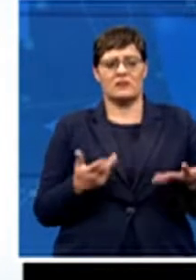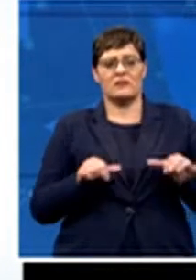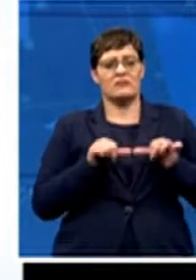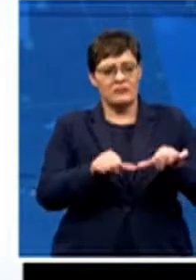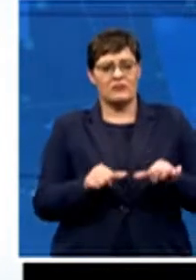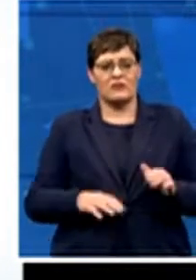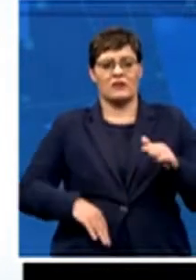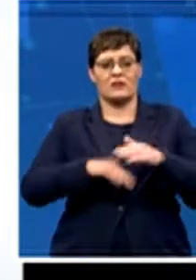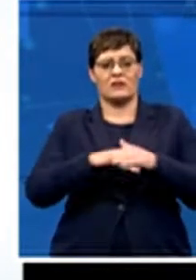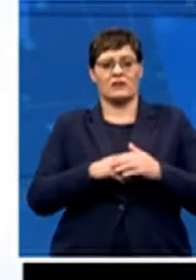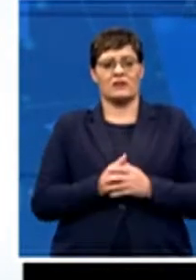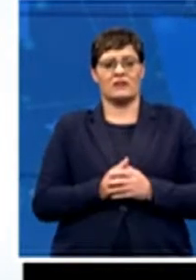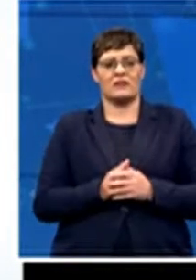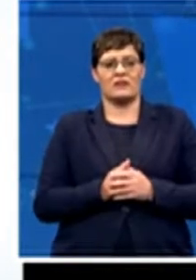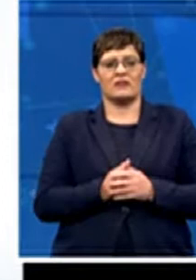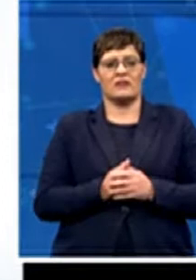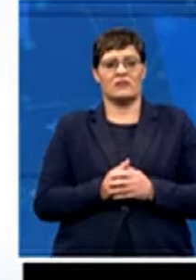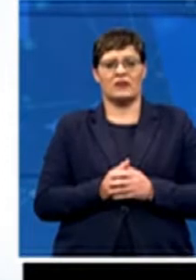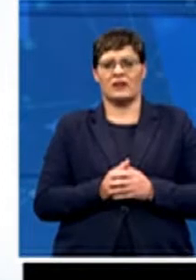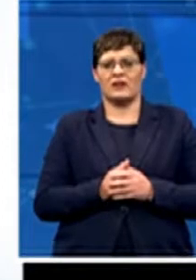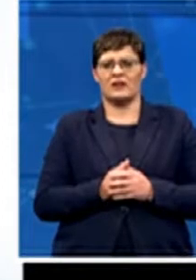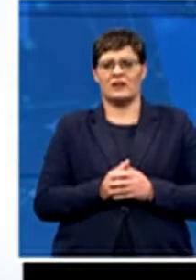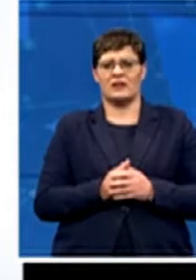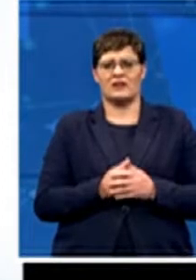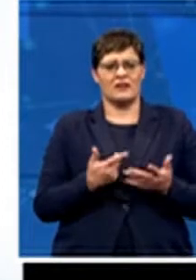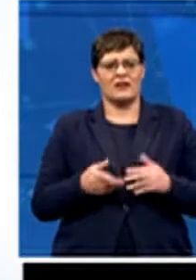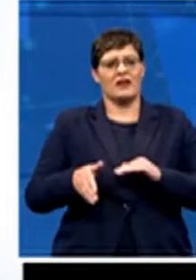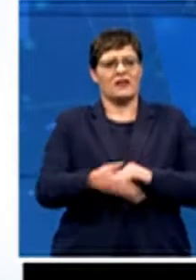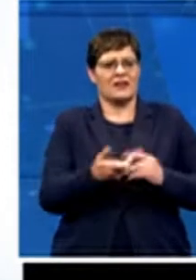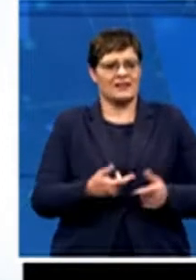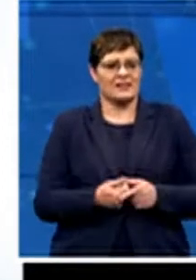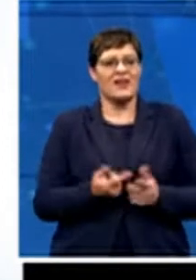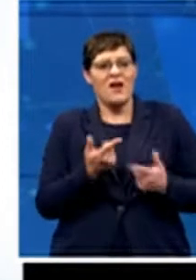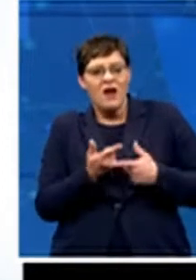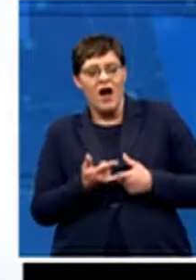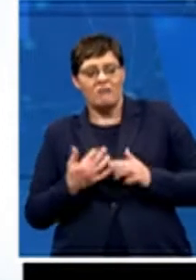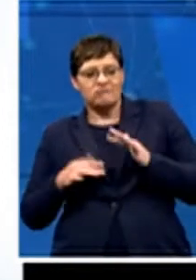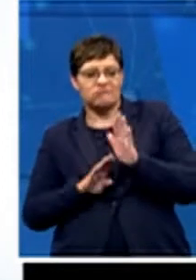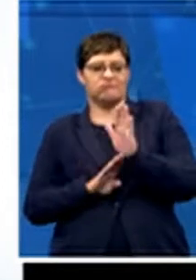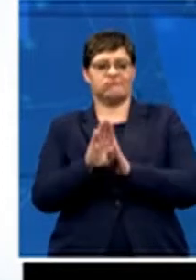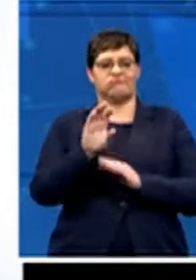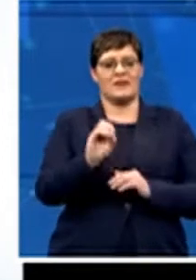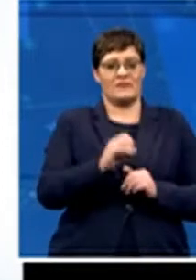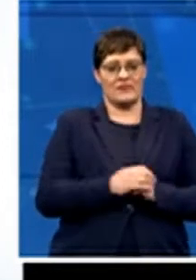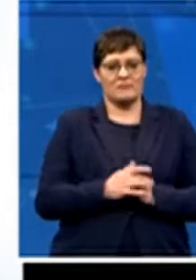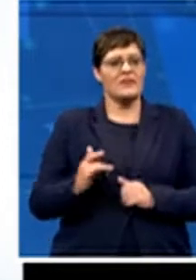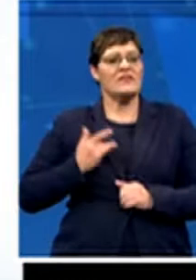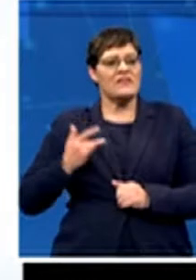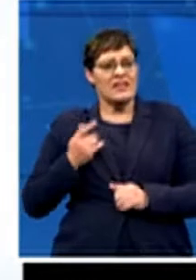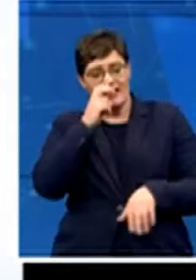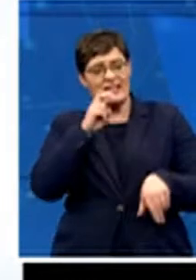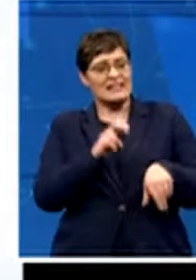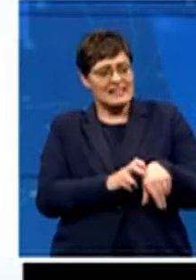improved so that South African cricket could actually thrive. They felt there was a need to have the right people being accountable,